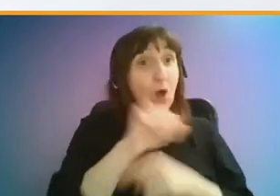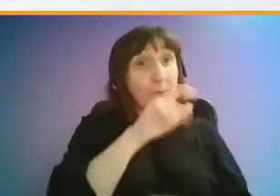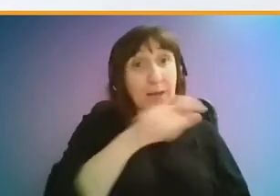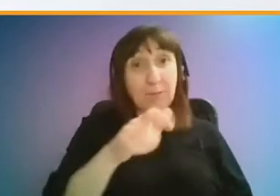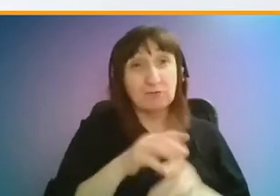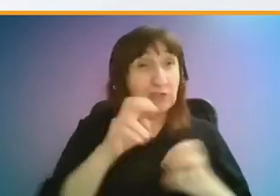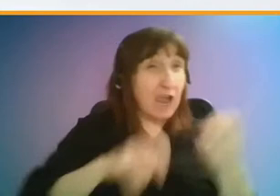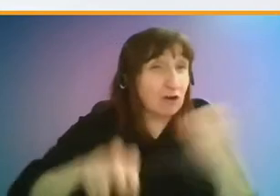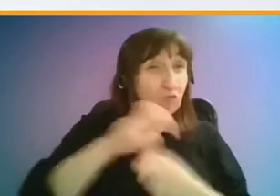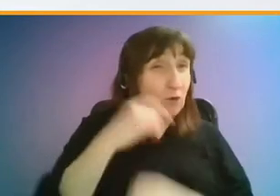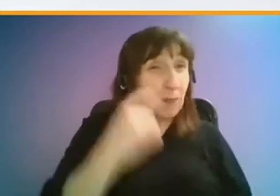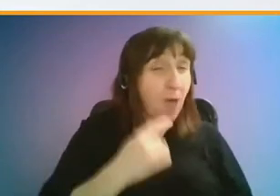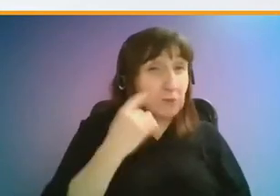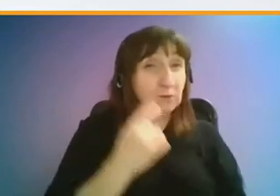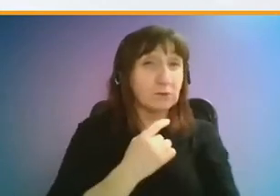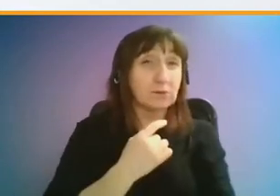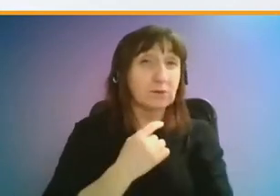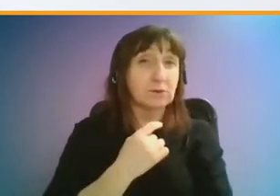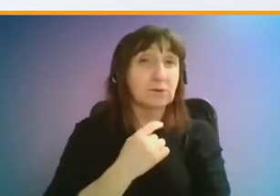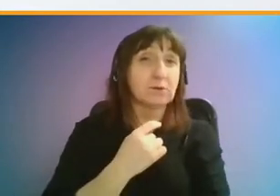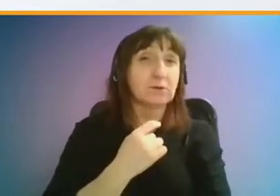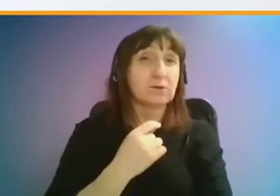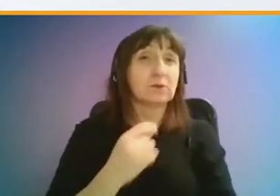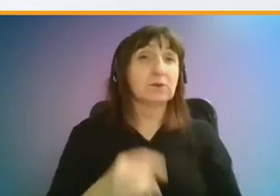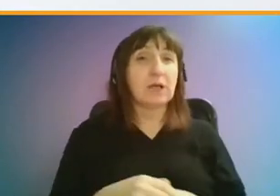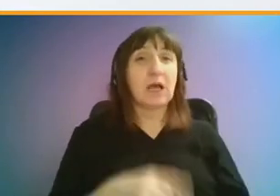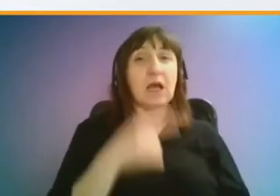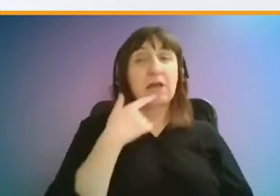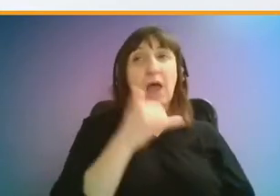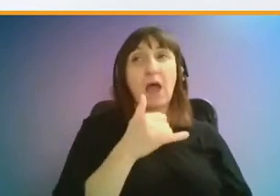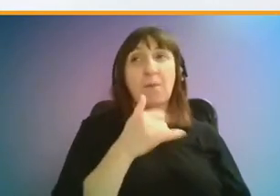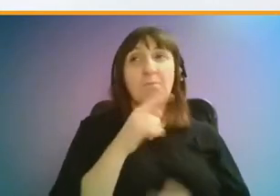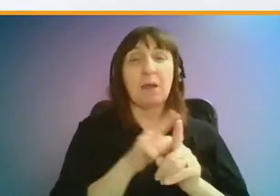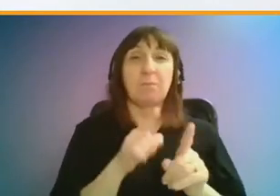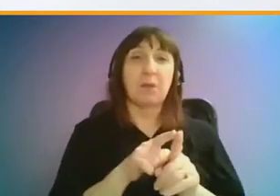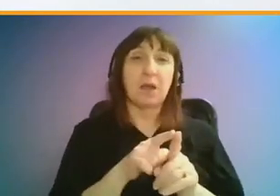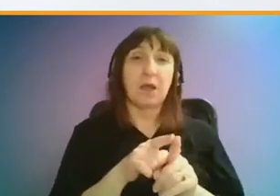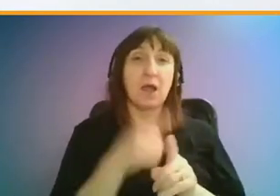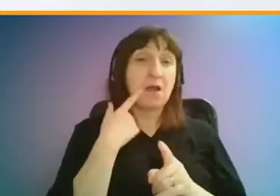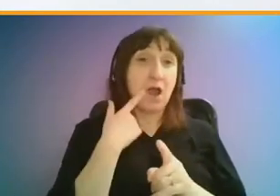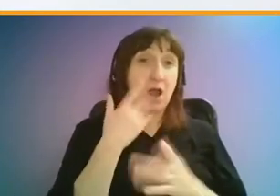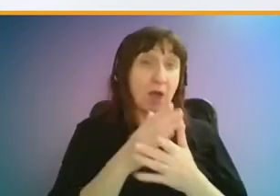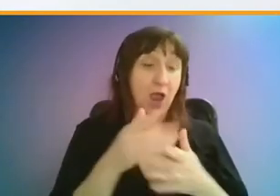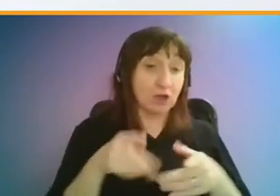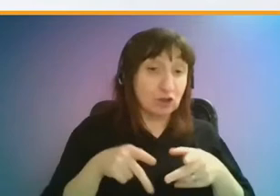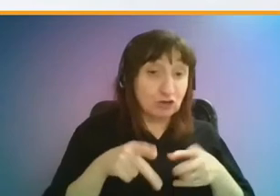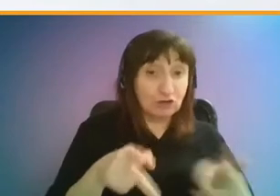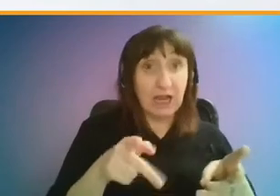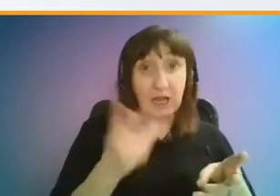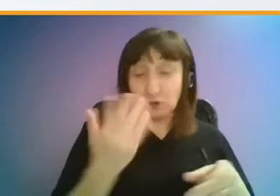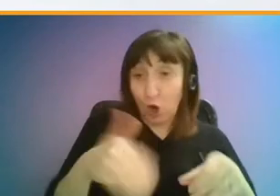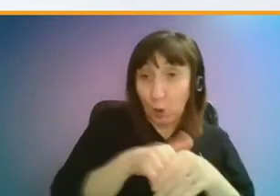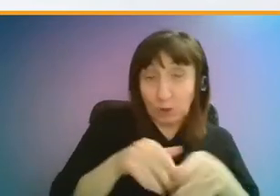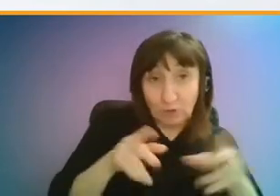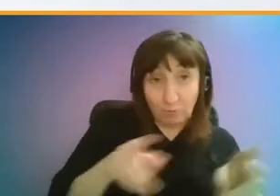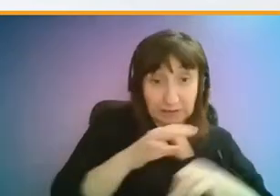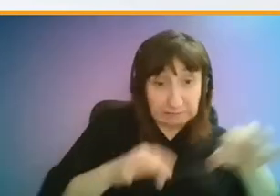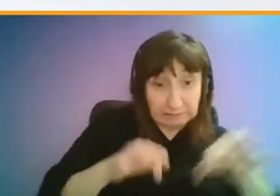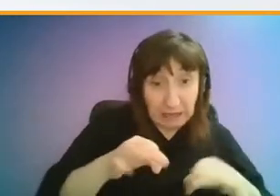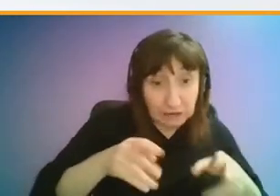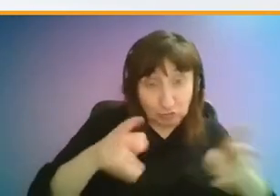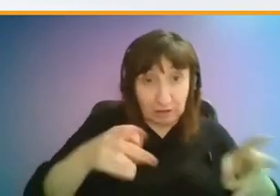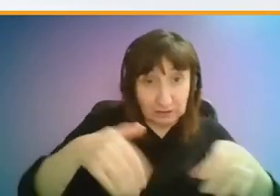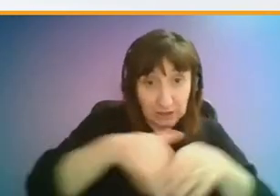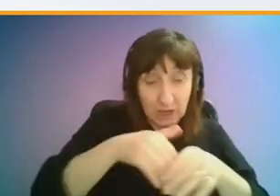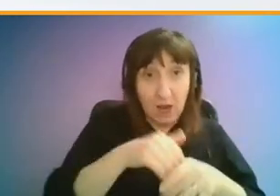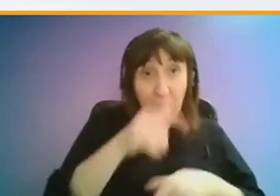from getting around London. So that might be designing streets in a more inclusive way and giving everybody